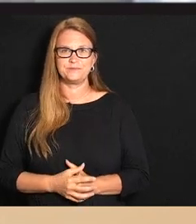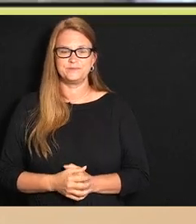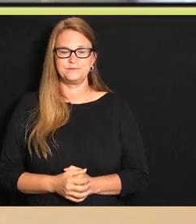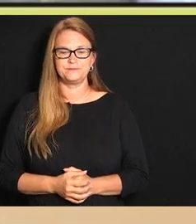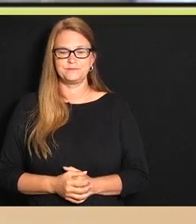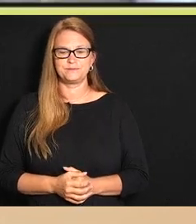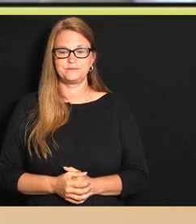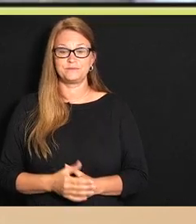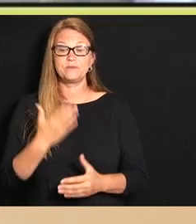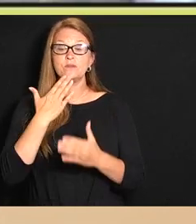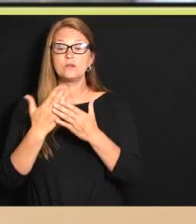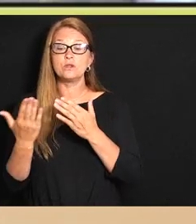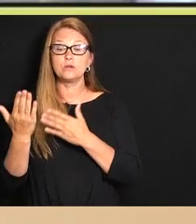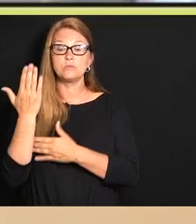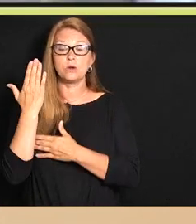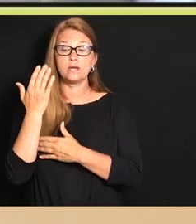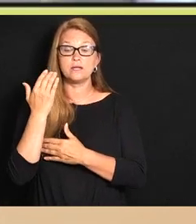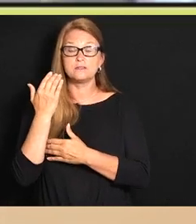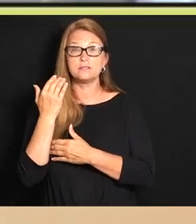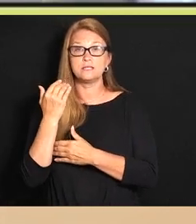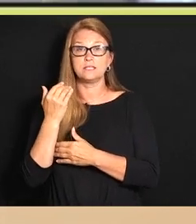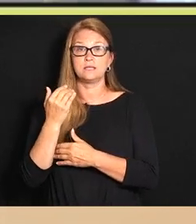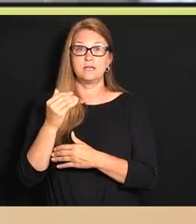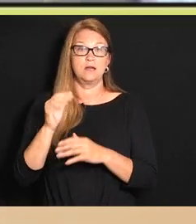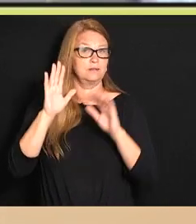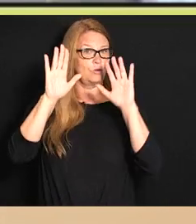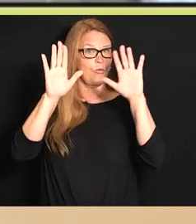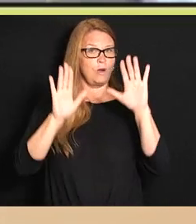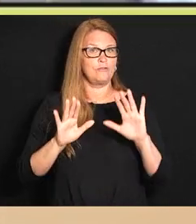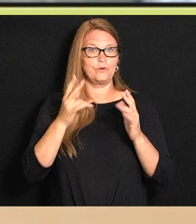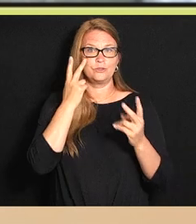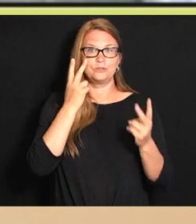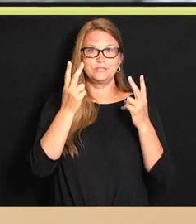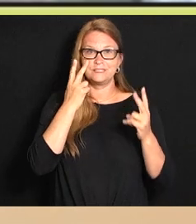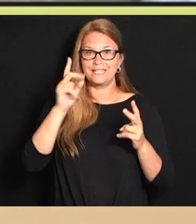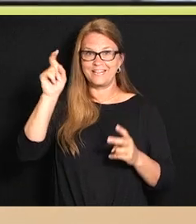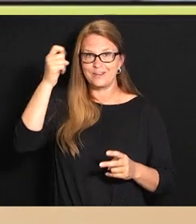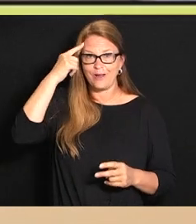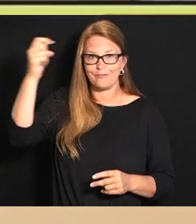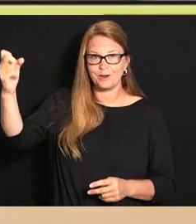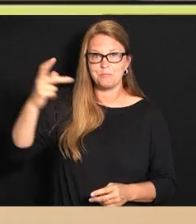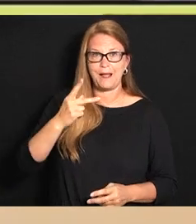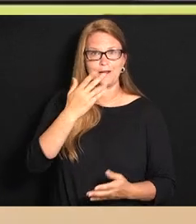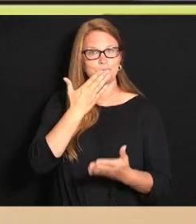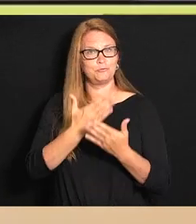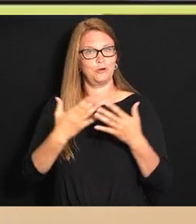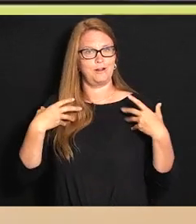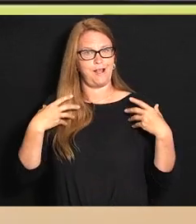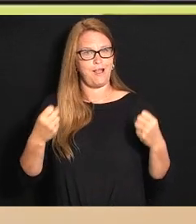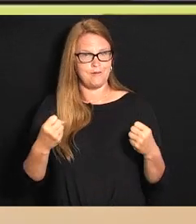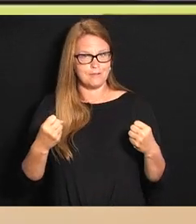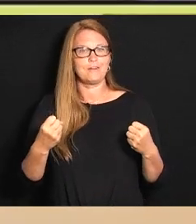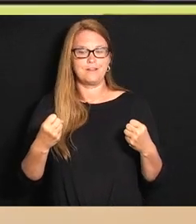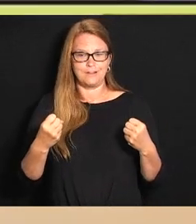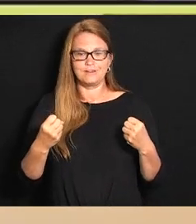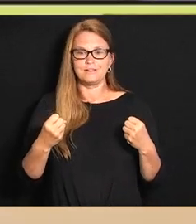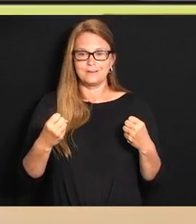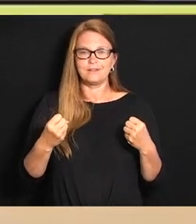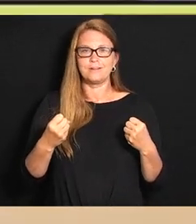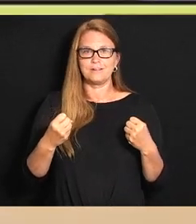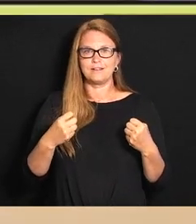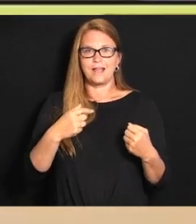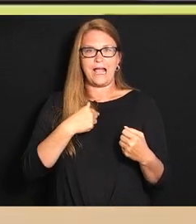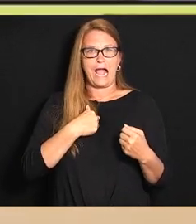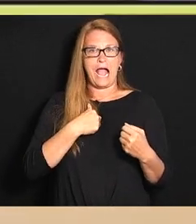good morning and it's certainly wonderful to see you Governor back in good health and I share your